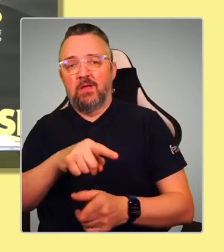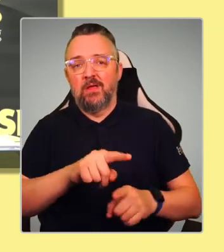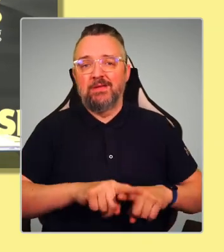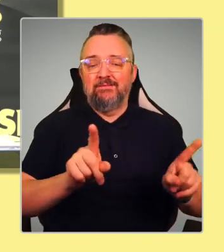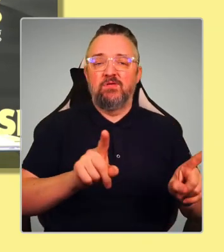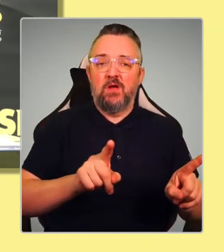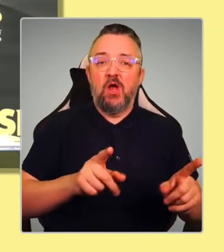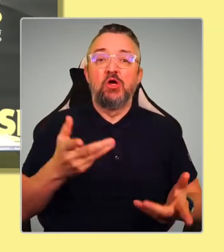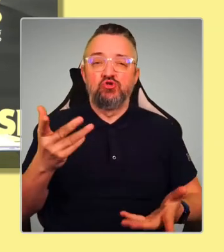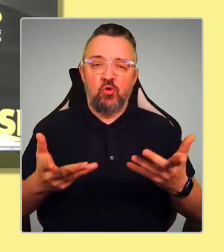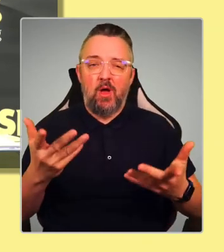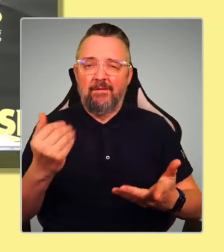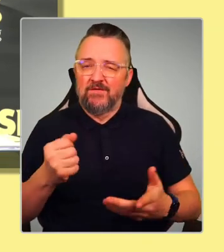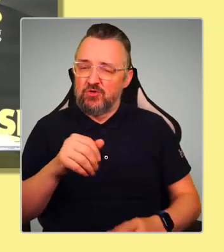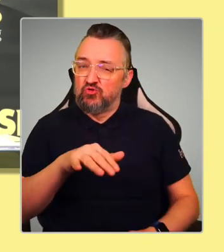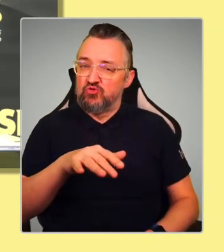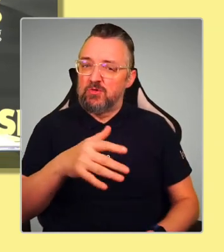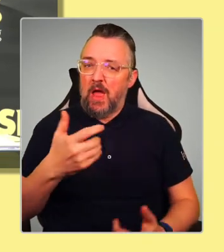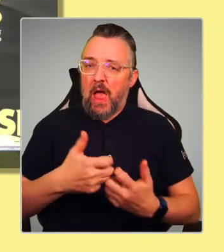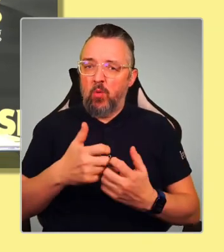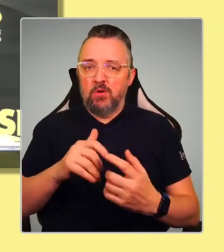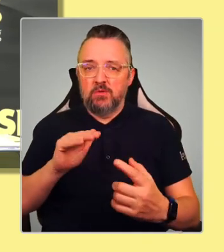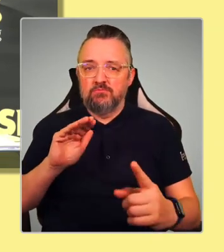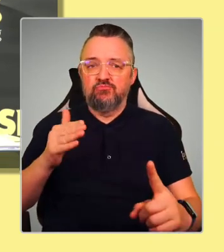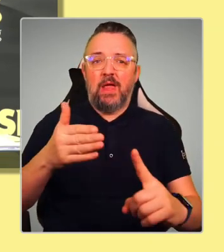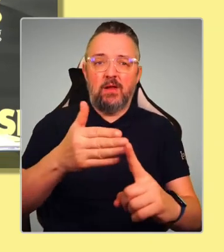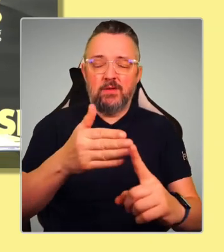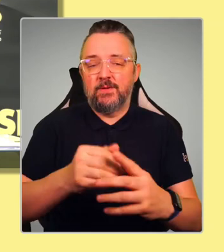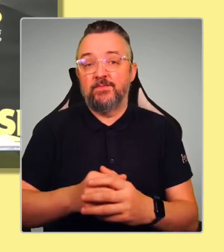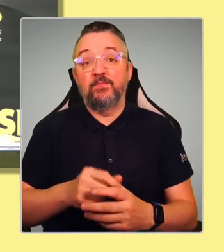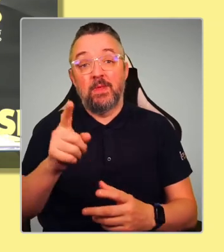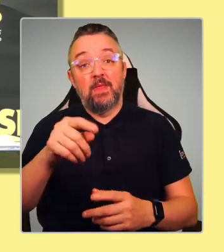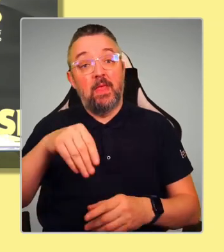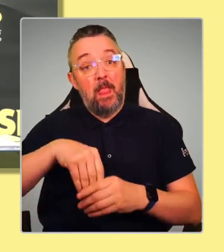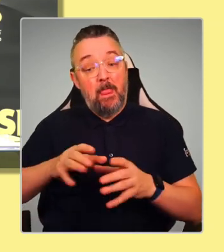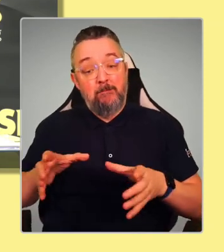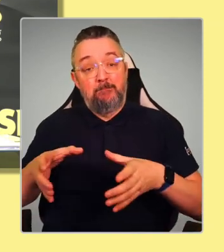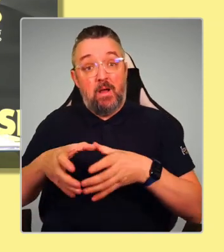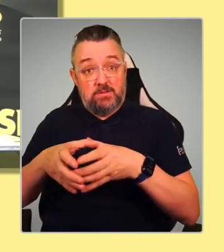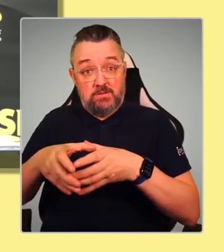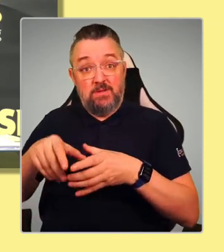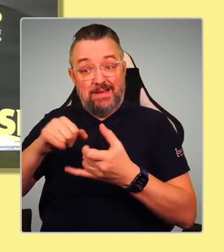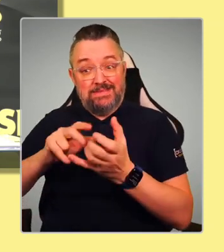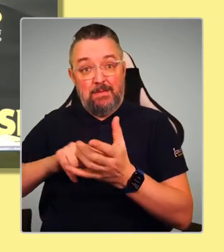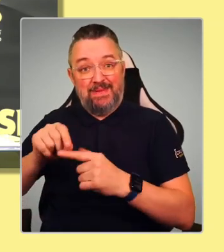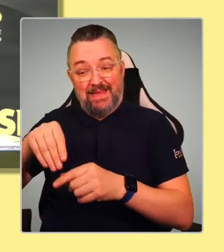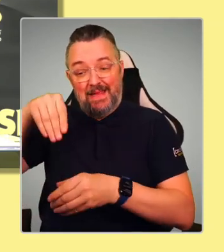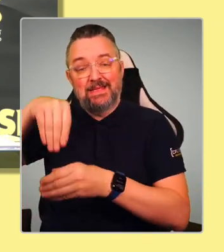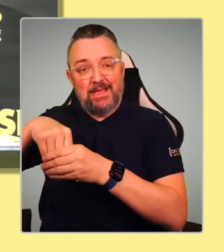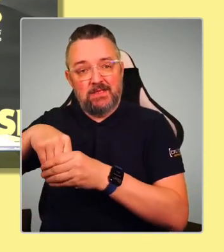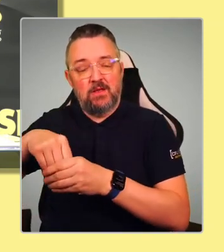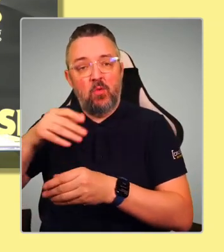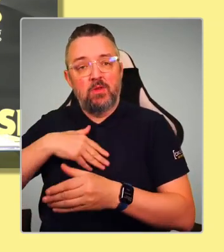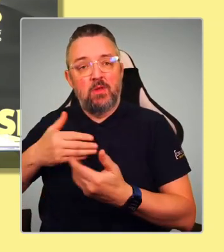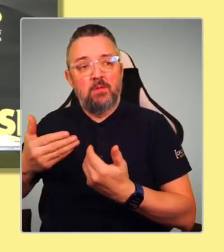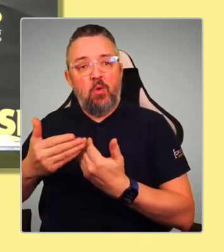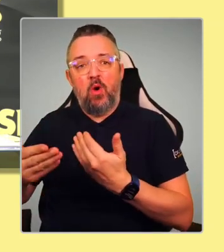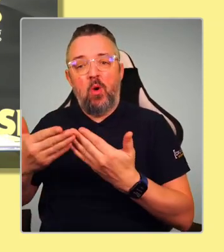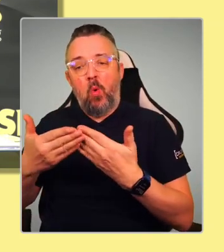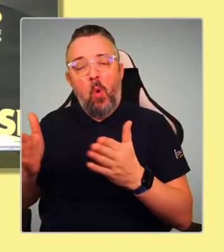And also, I think there's some work to be done inside the party in terms of transparency, in terms of democracy,